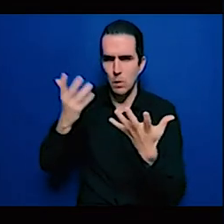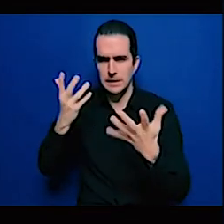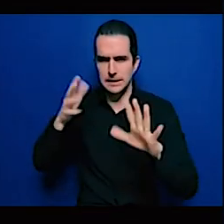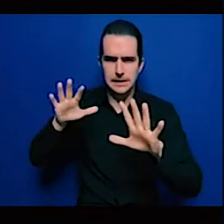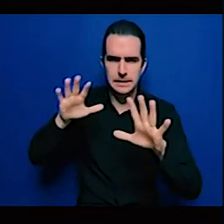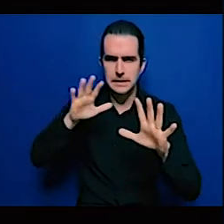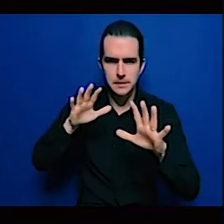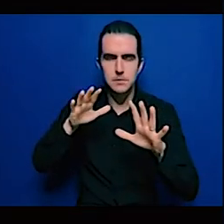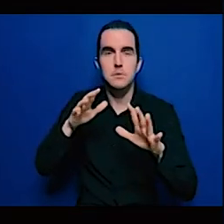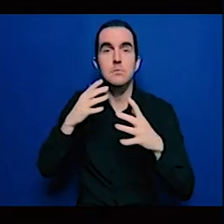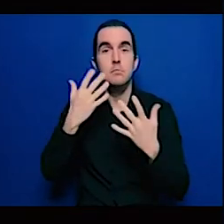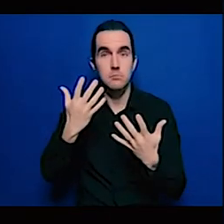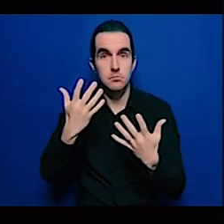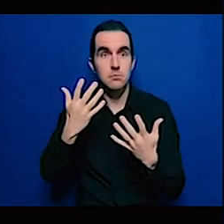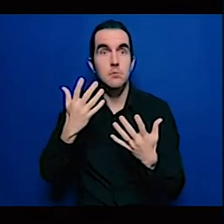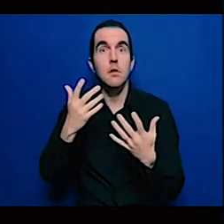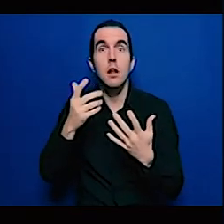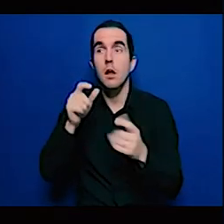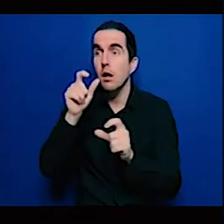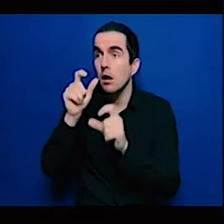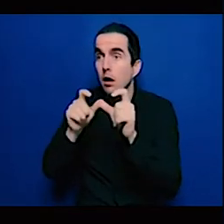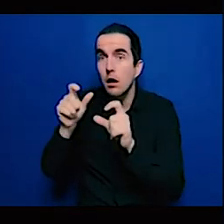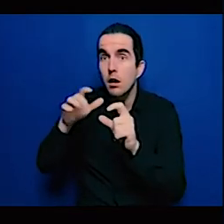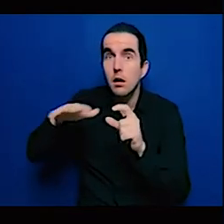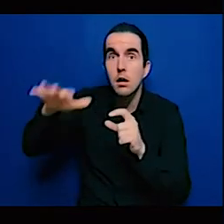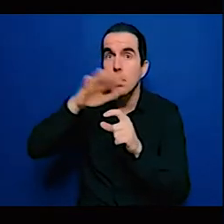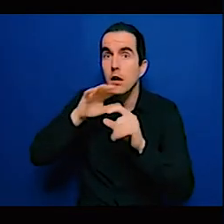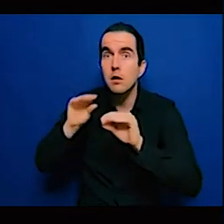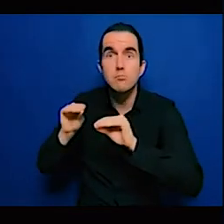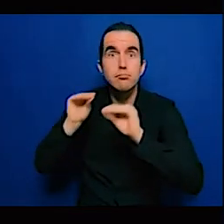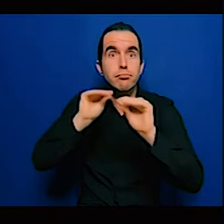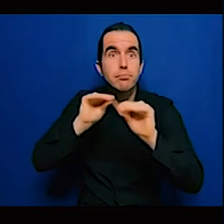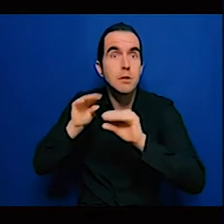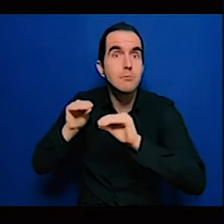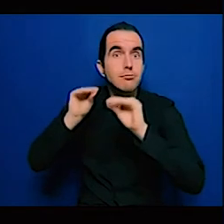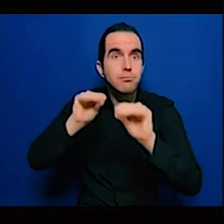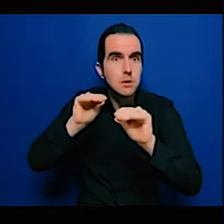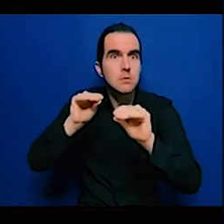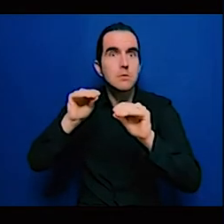with your permission to say that when you take the NDCs